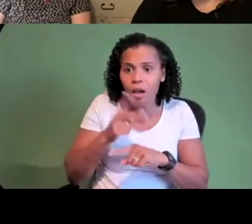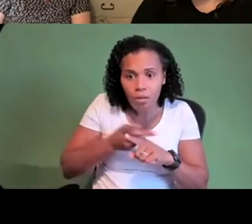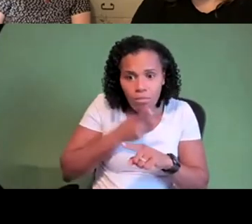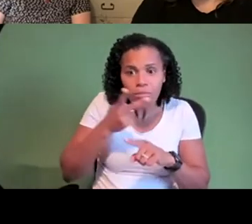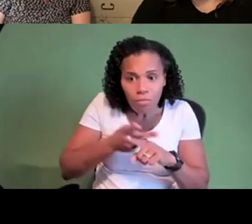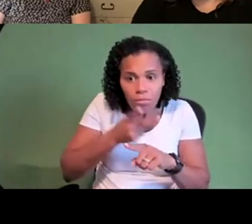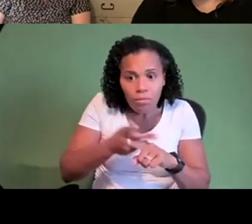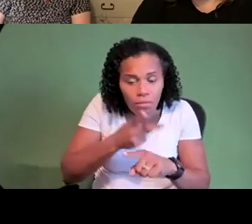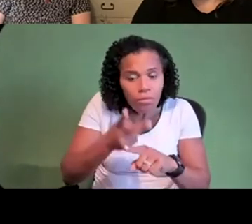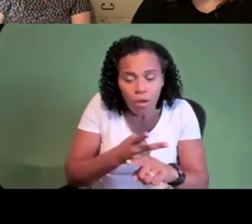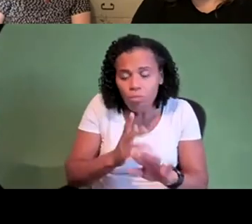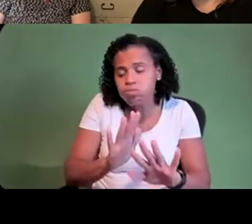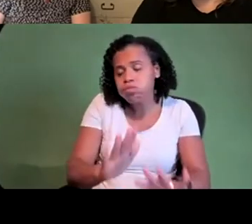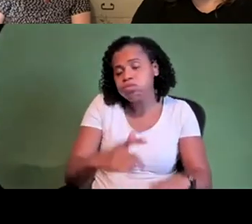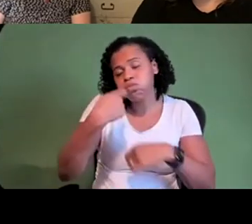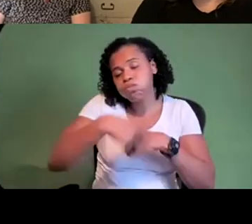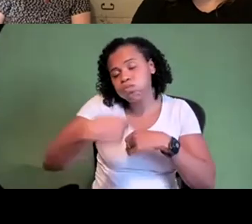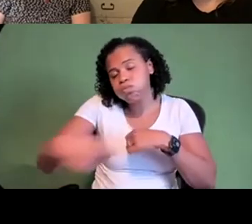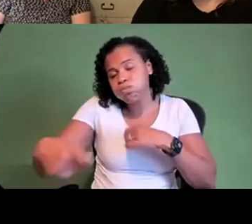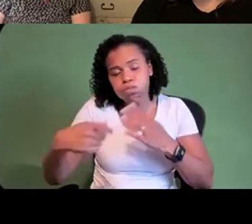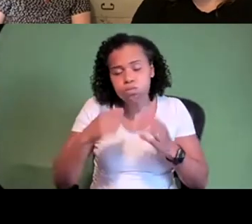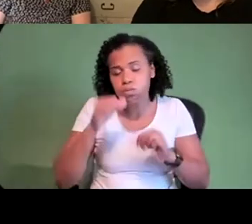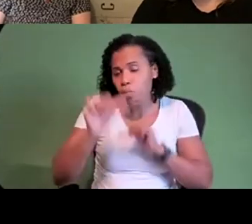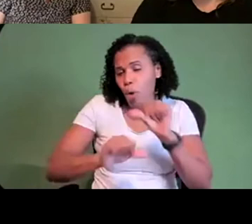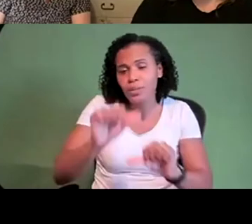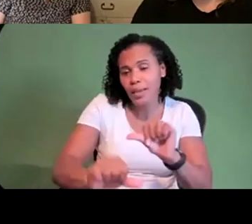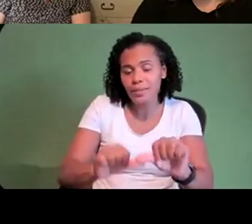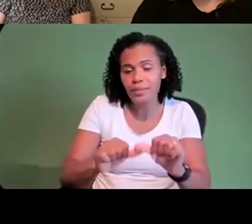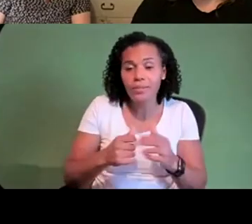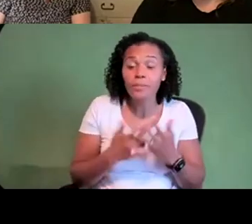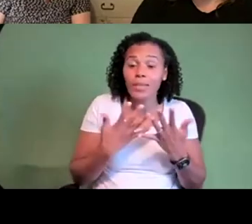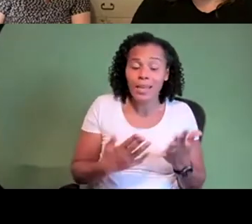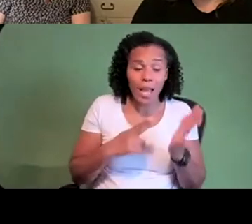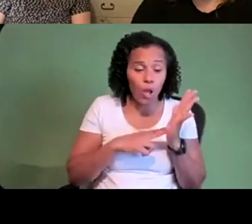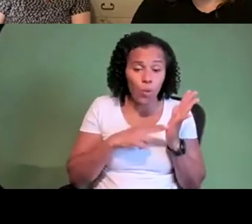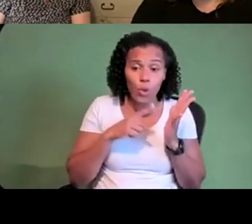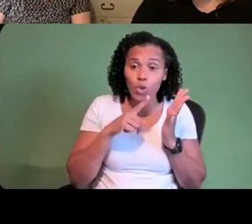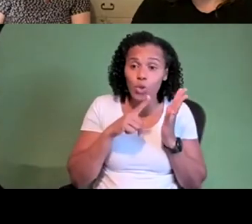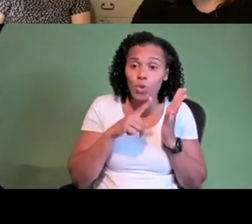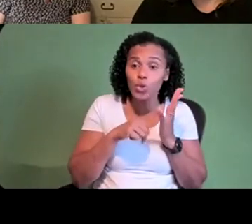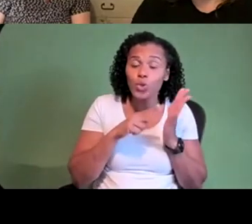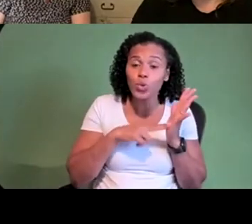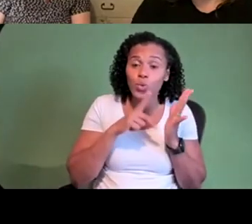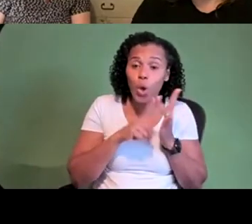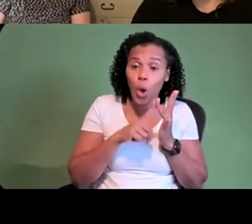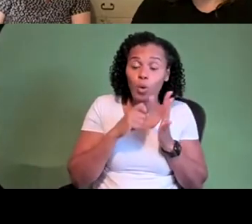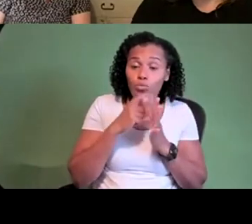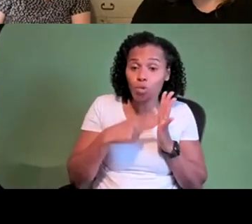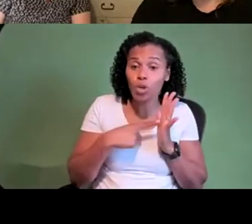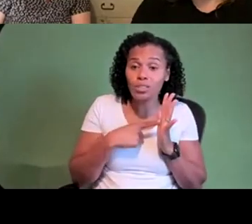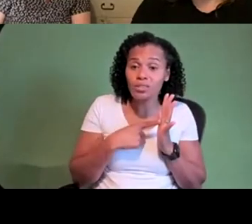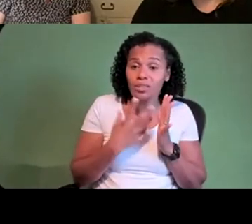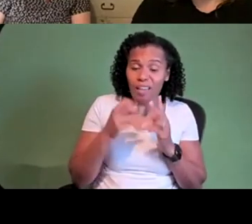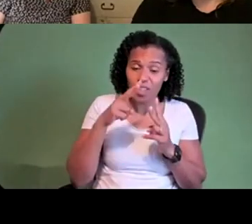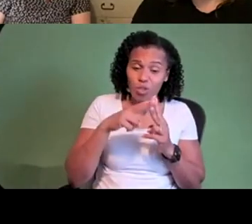a kind of two-part project it's now in the archive it's part of my portfolio of things that i've created and